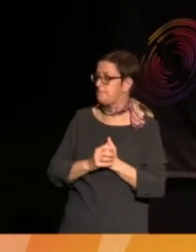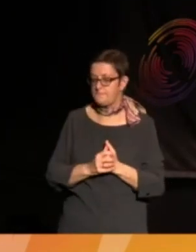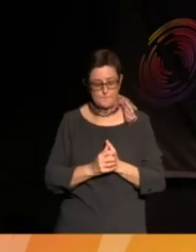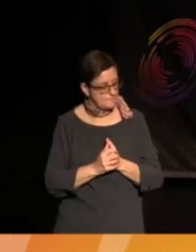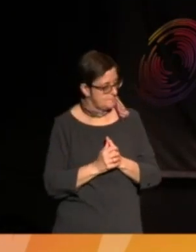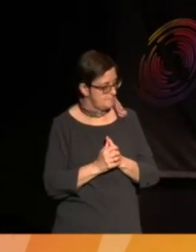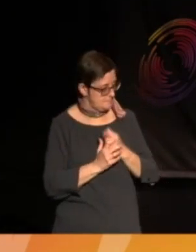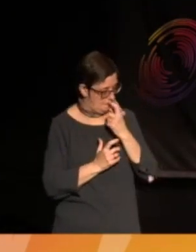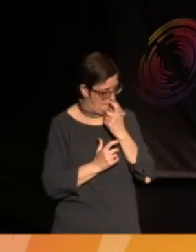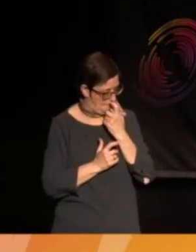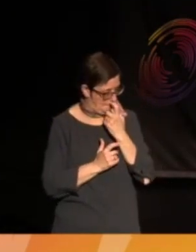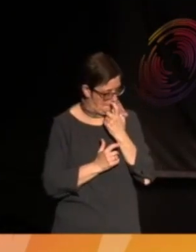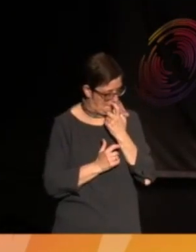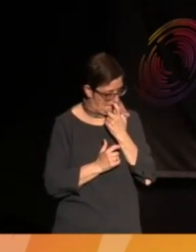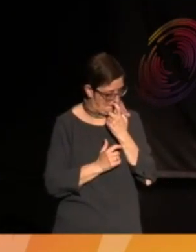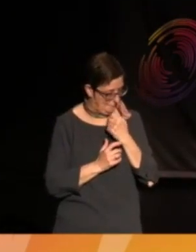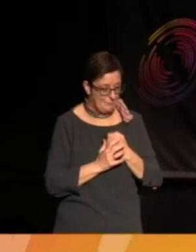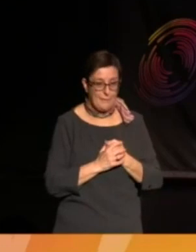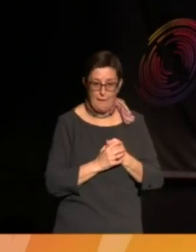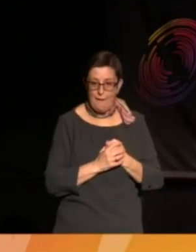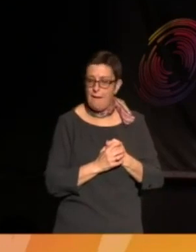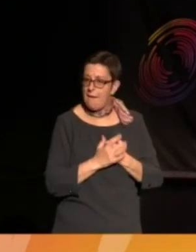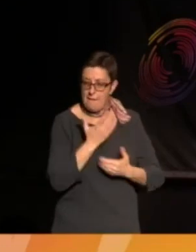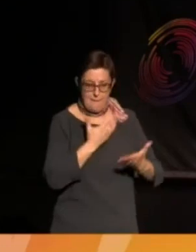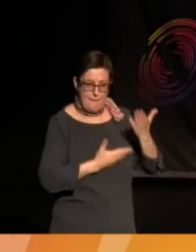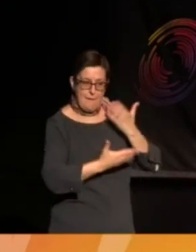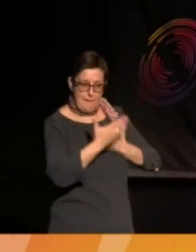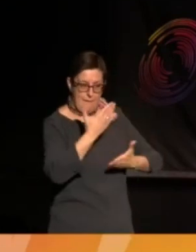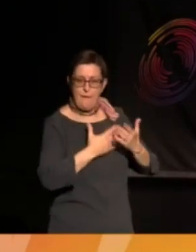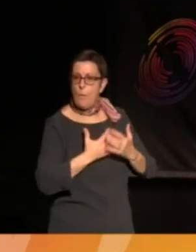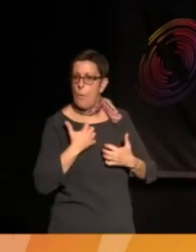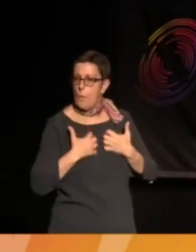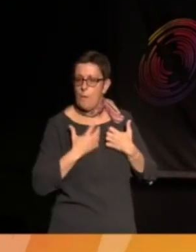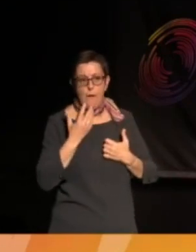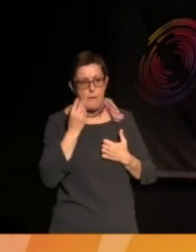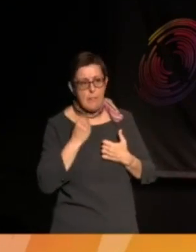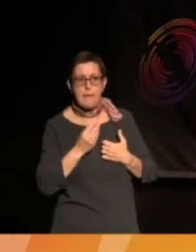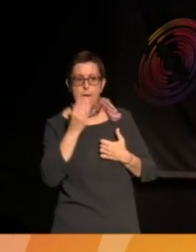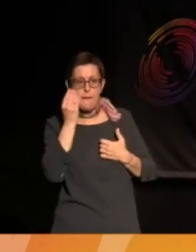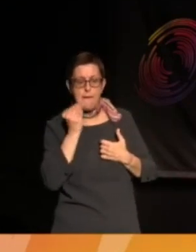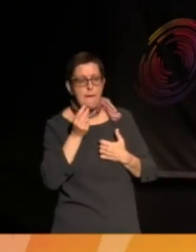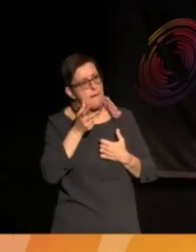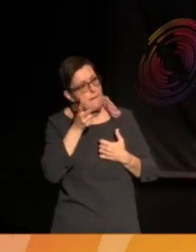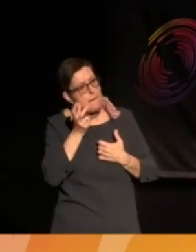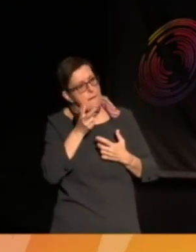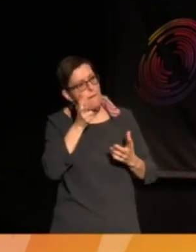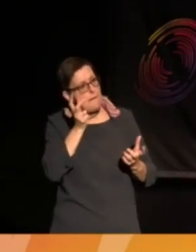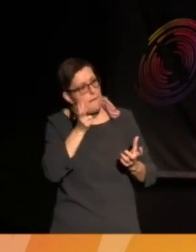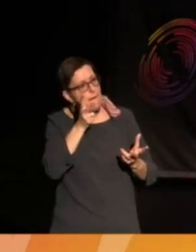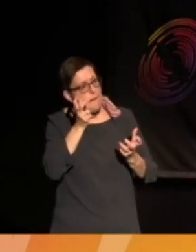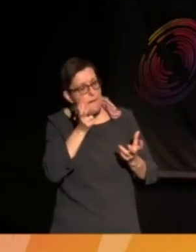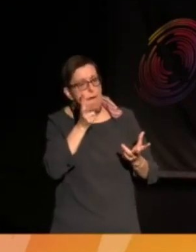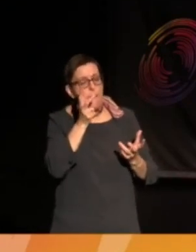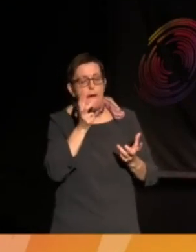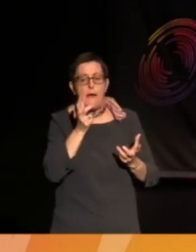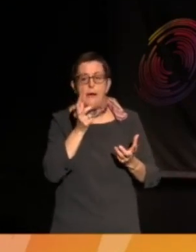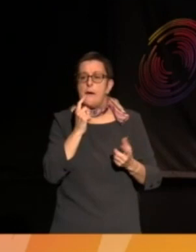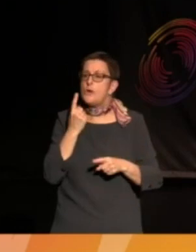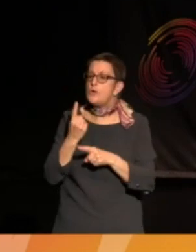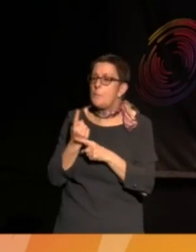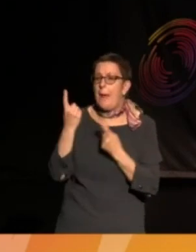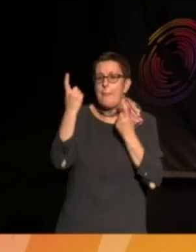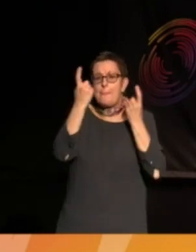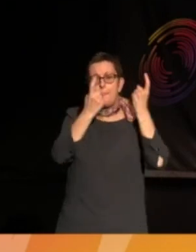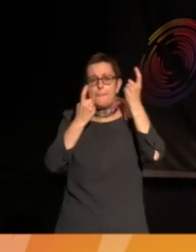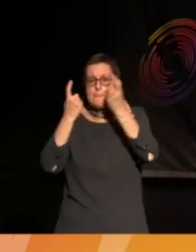I think it's really interesting listening to you and what you said about thinking spaces resonates